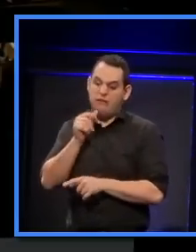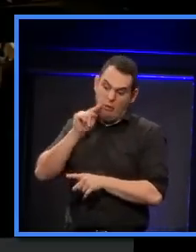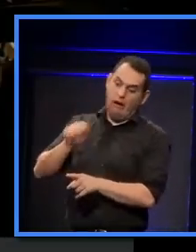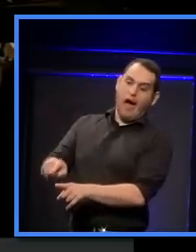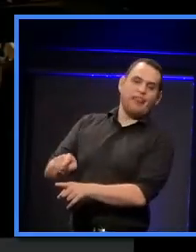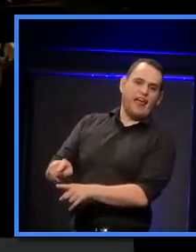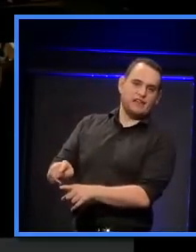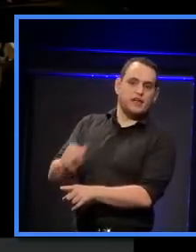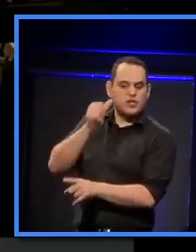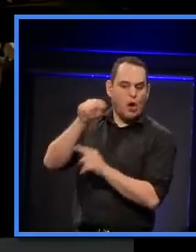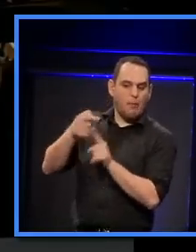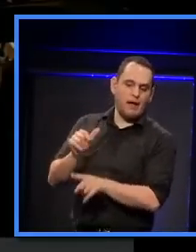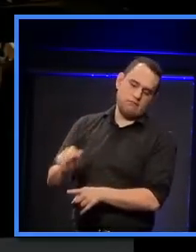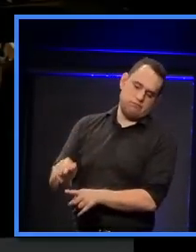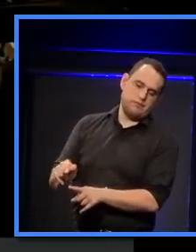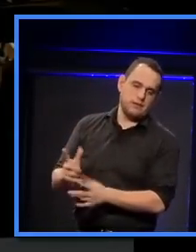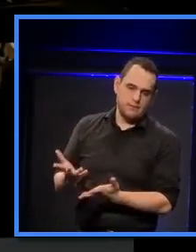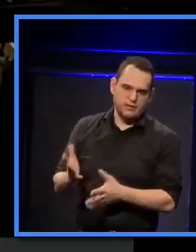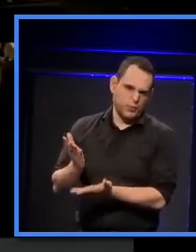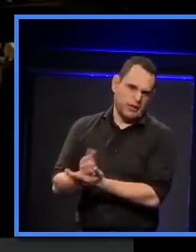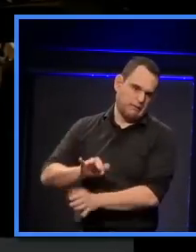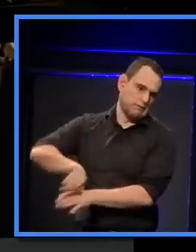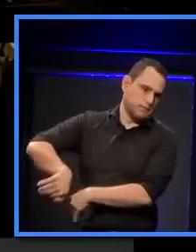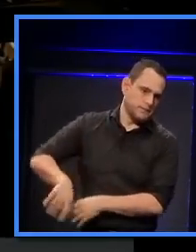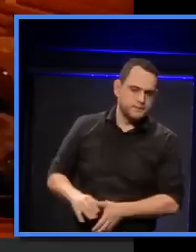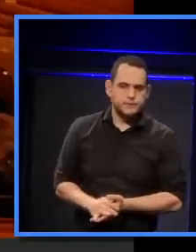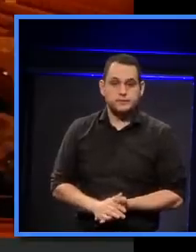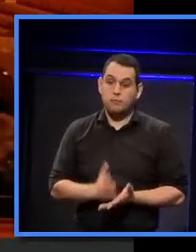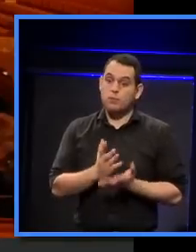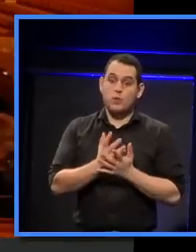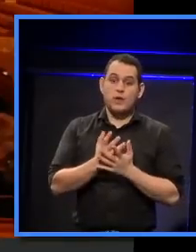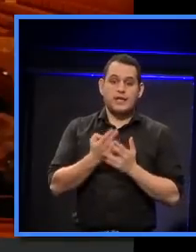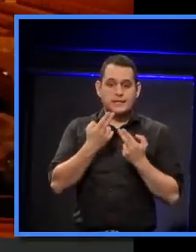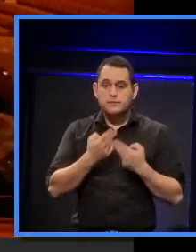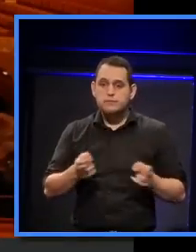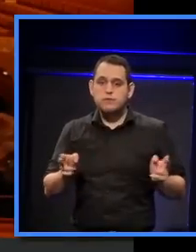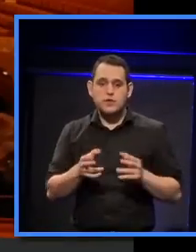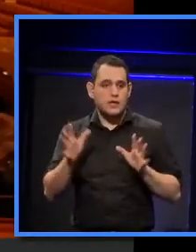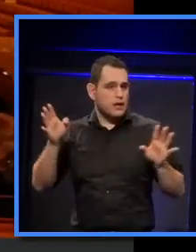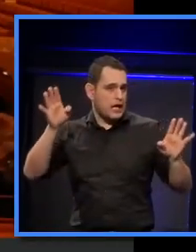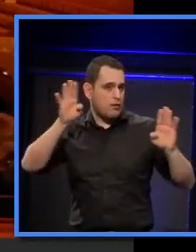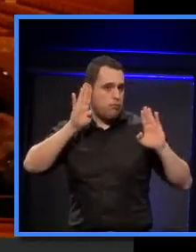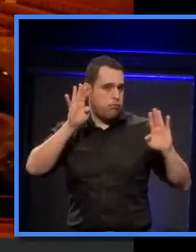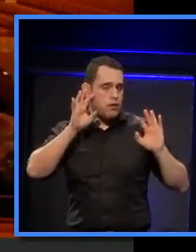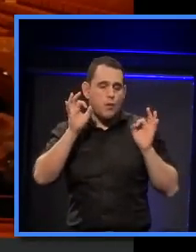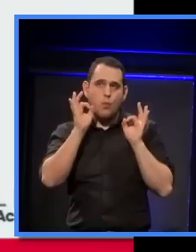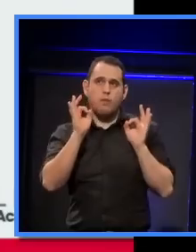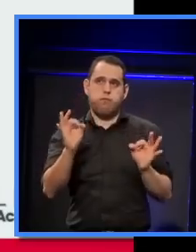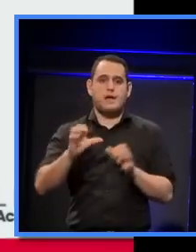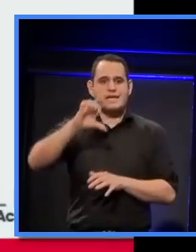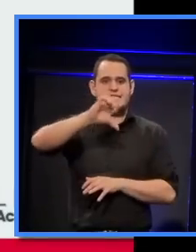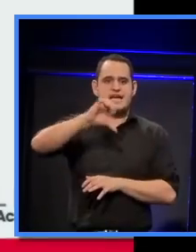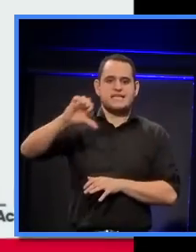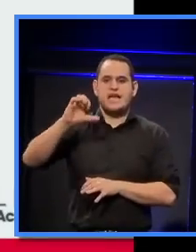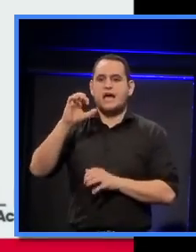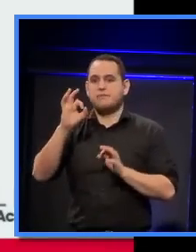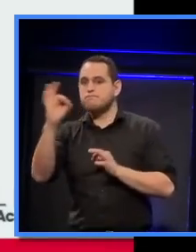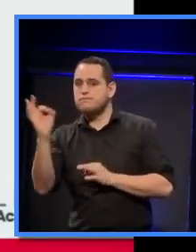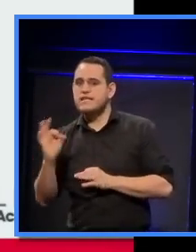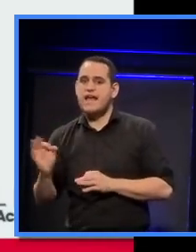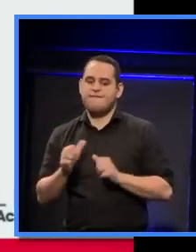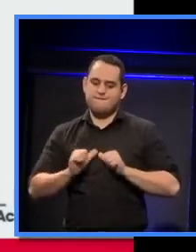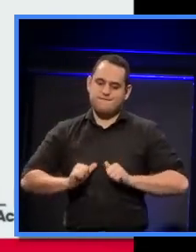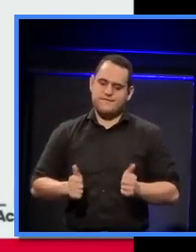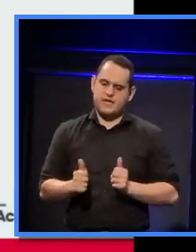So, acoustically, was 99% complete, and an